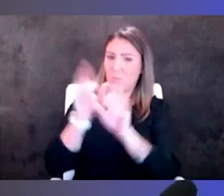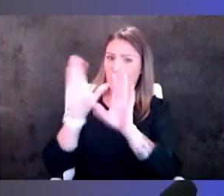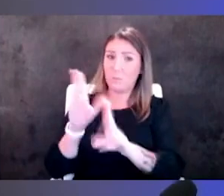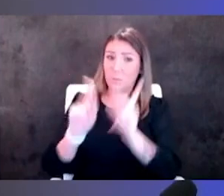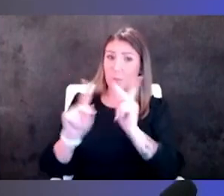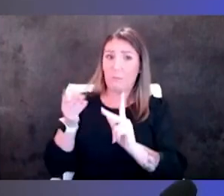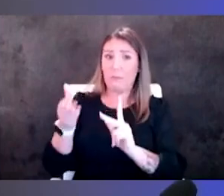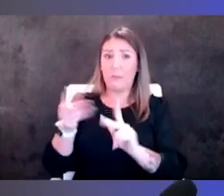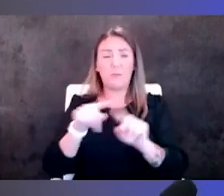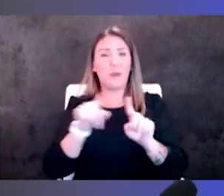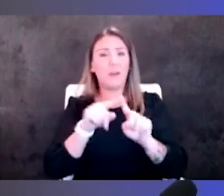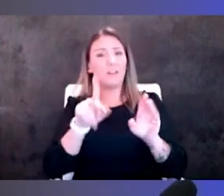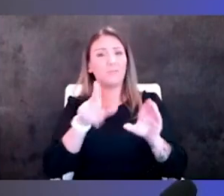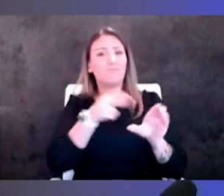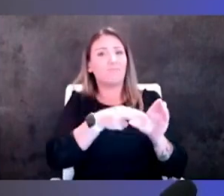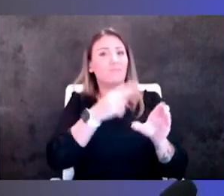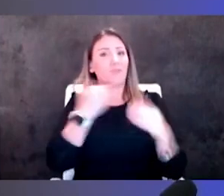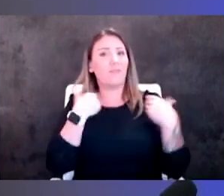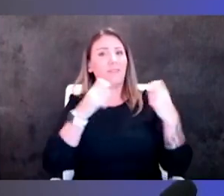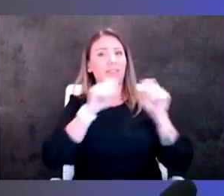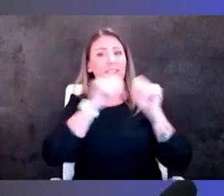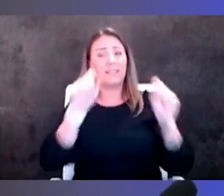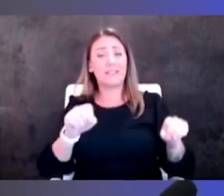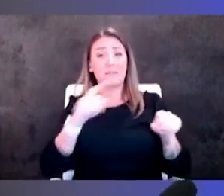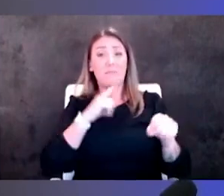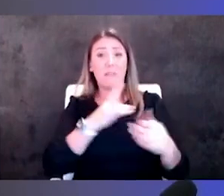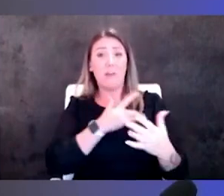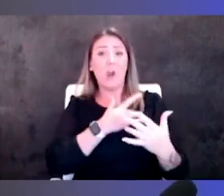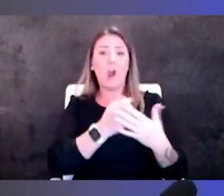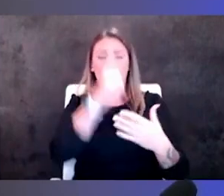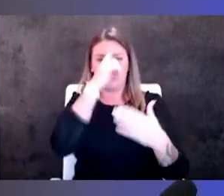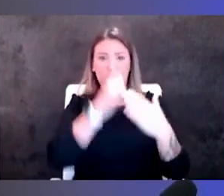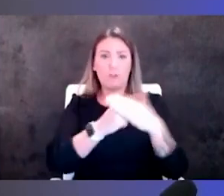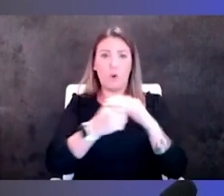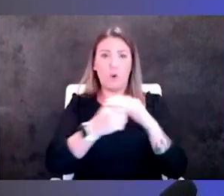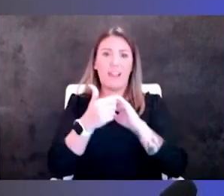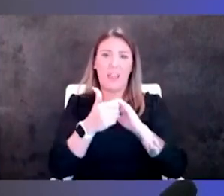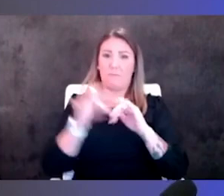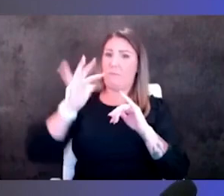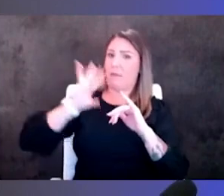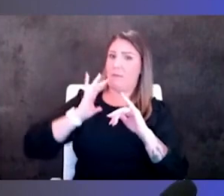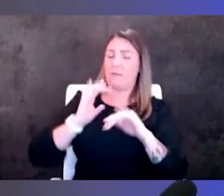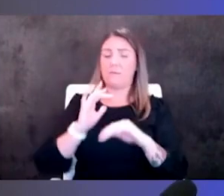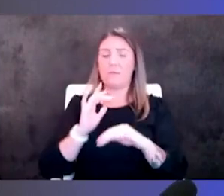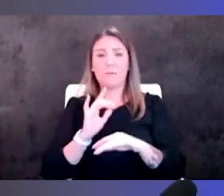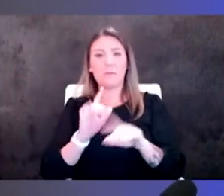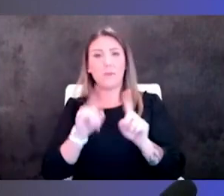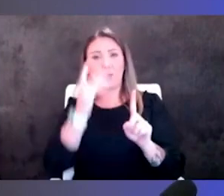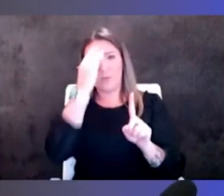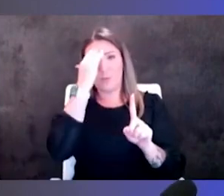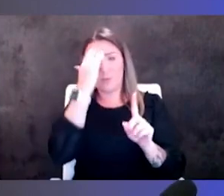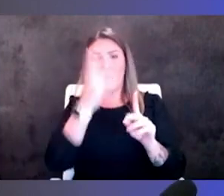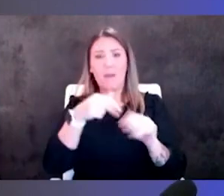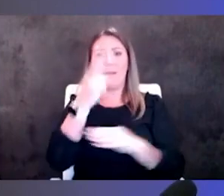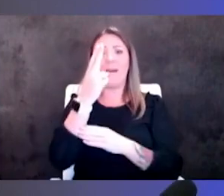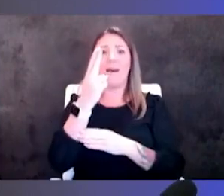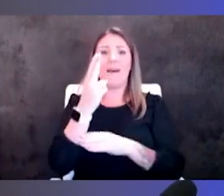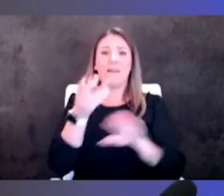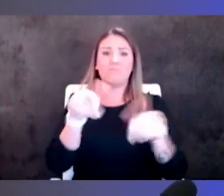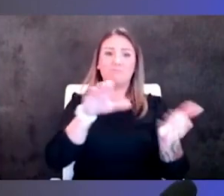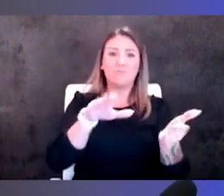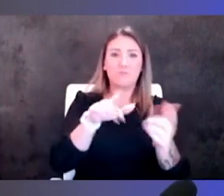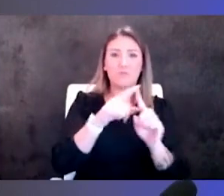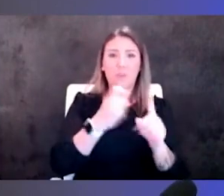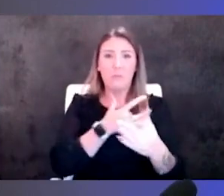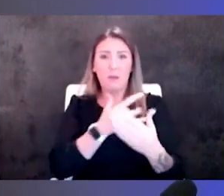system and what was the heart and stroke collaborative at that time because we knew we had higher mortality rates of heart attack and stroke in rural